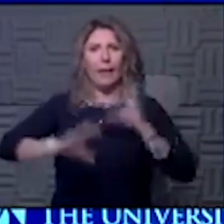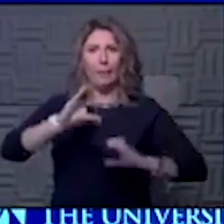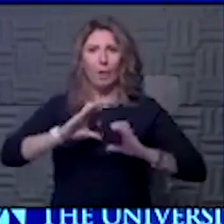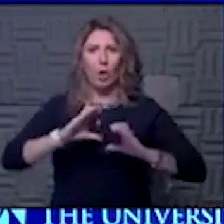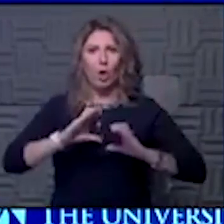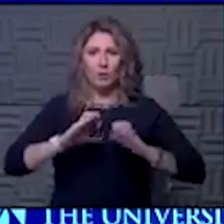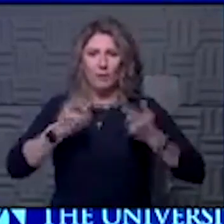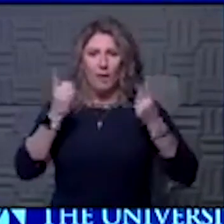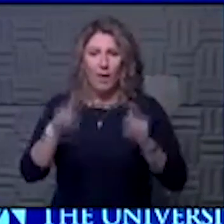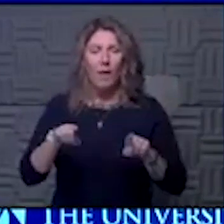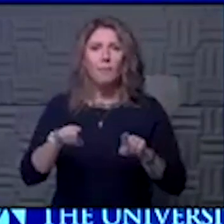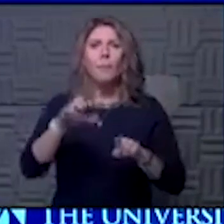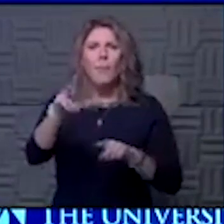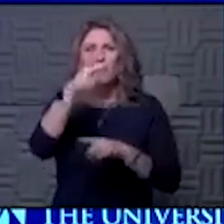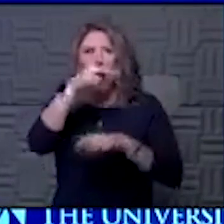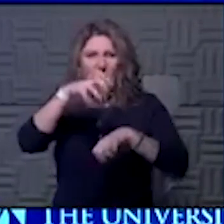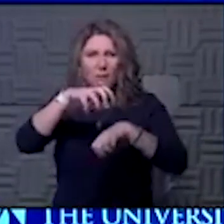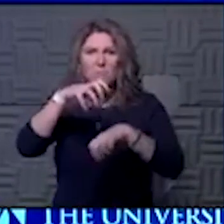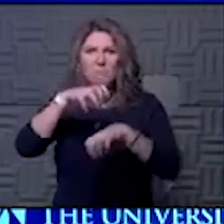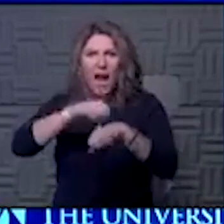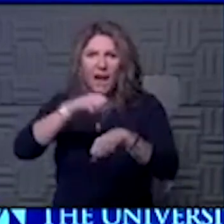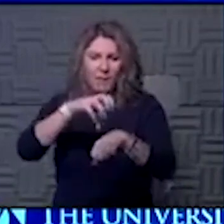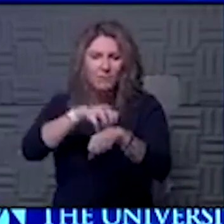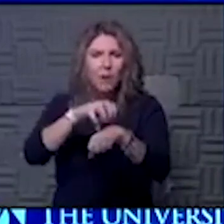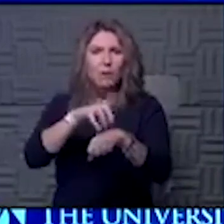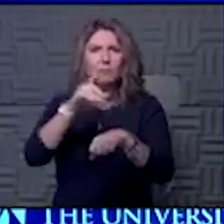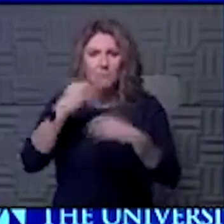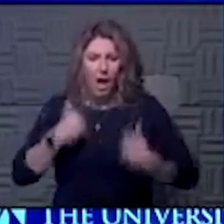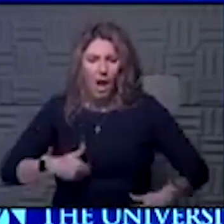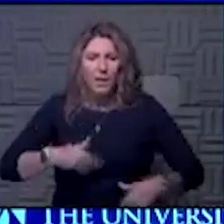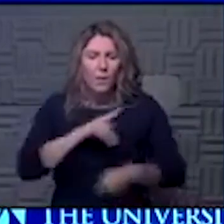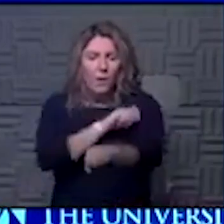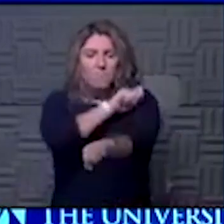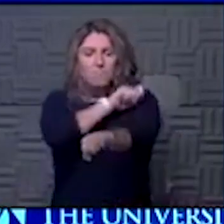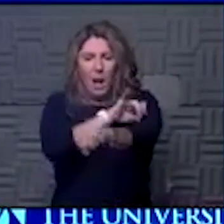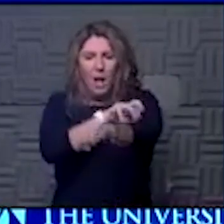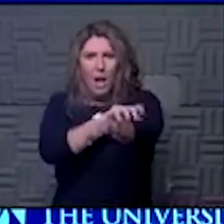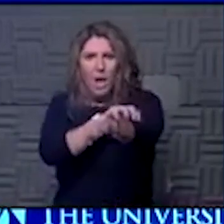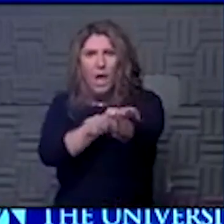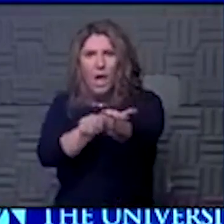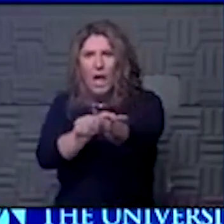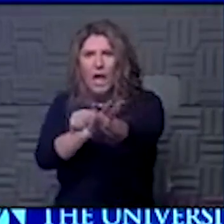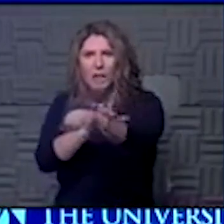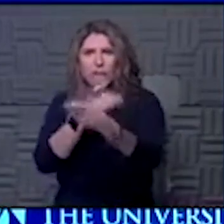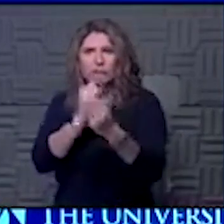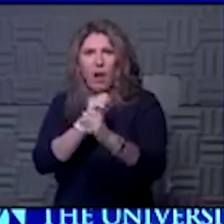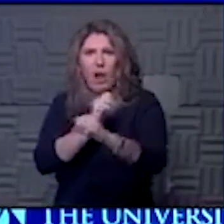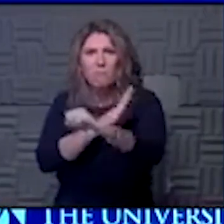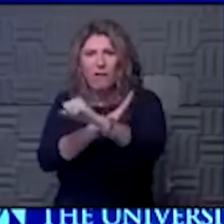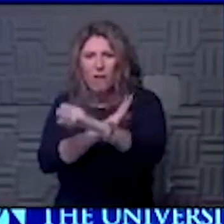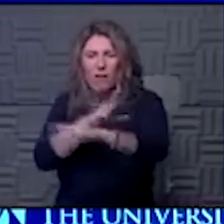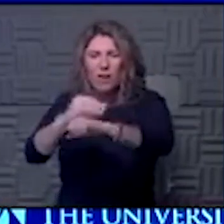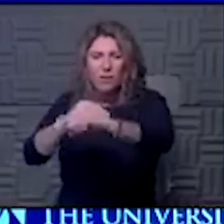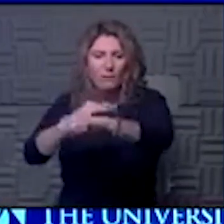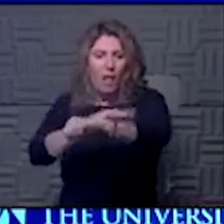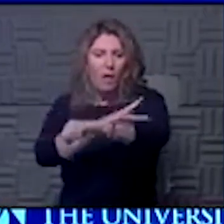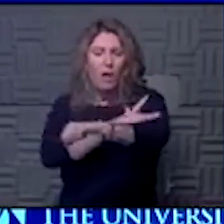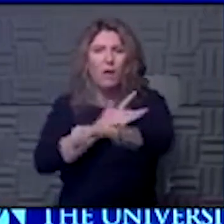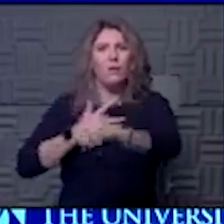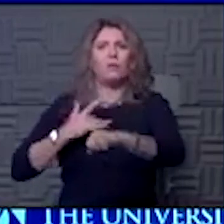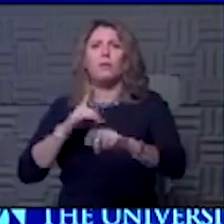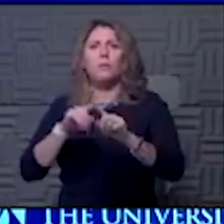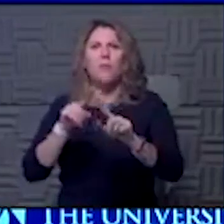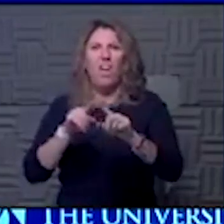as you get an insect bite, your body releases substances to go in and try and prevent that venom from causing more damage. But it causes a lot of inflammation